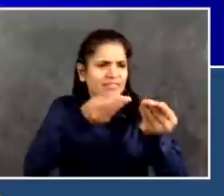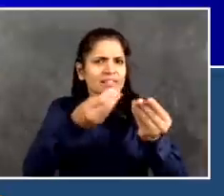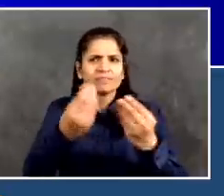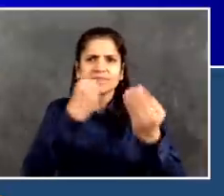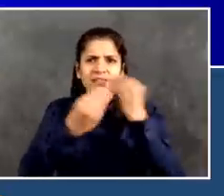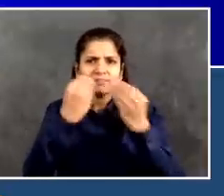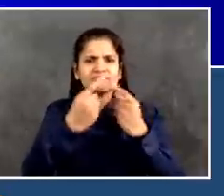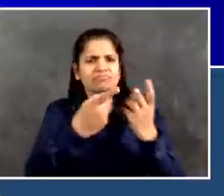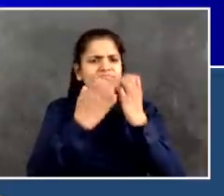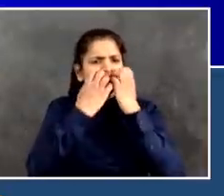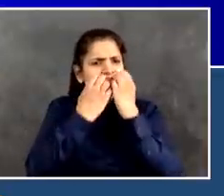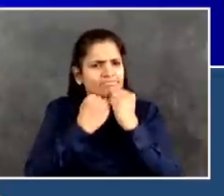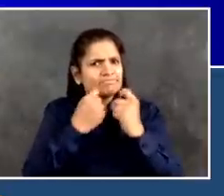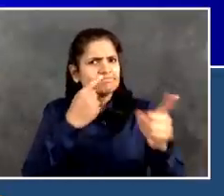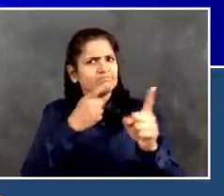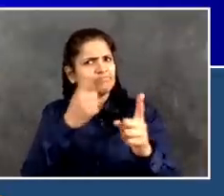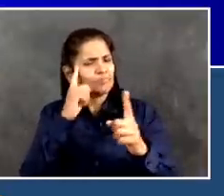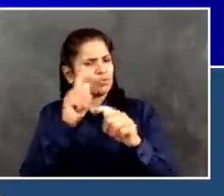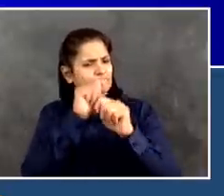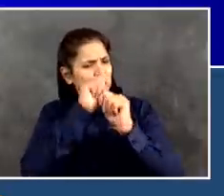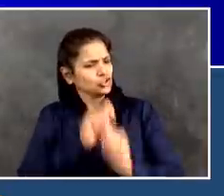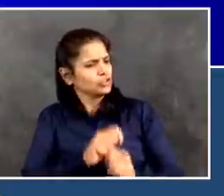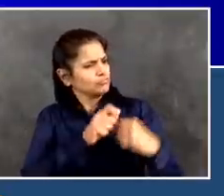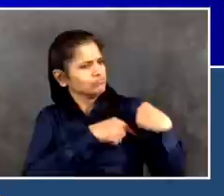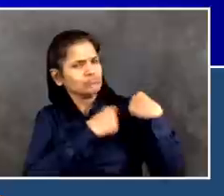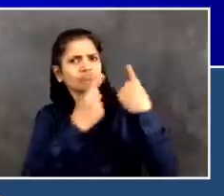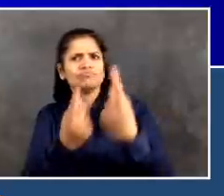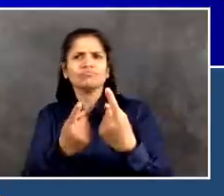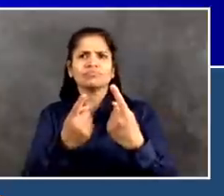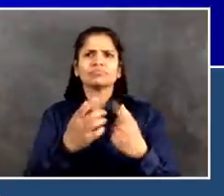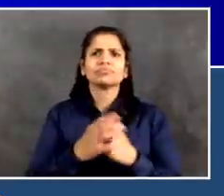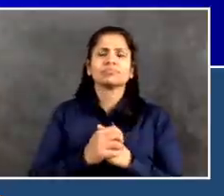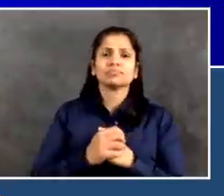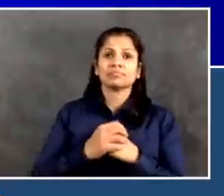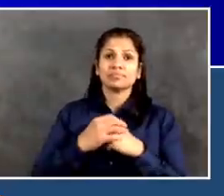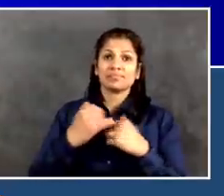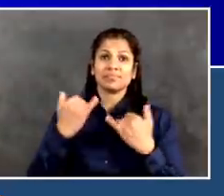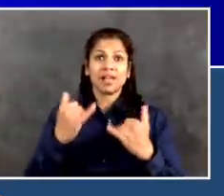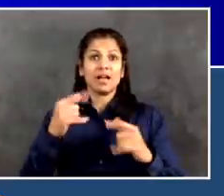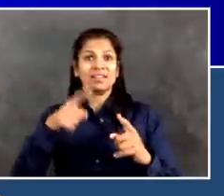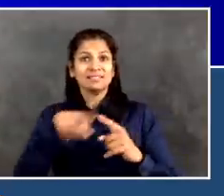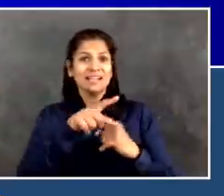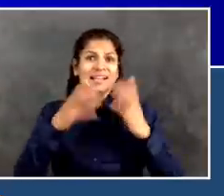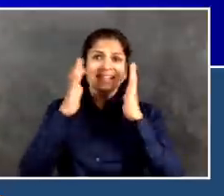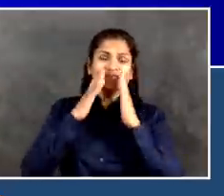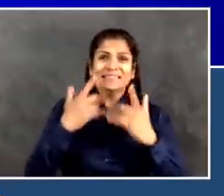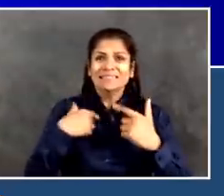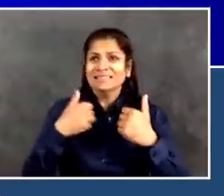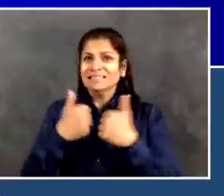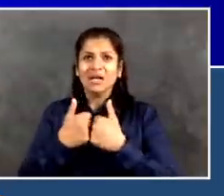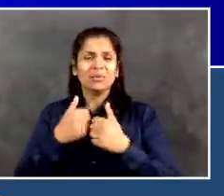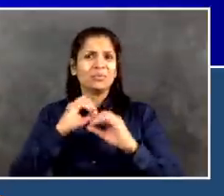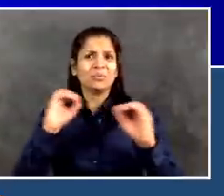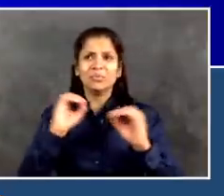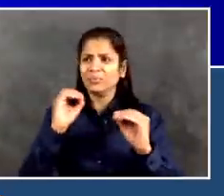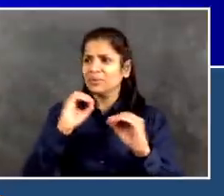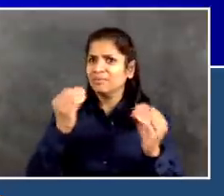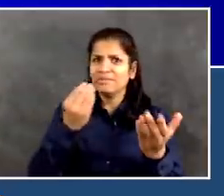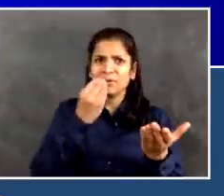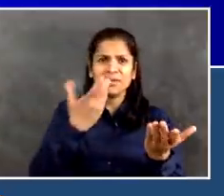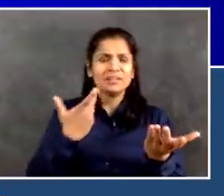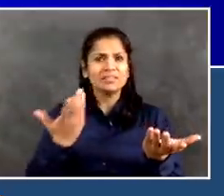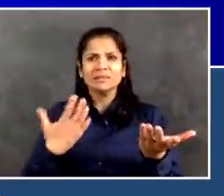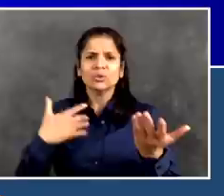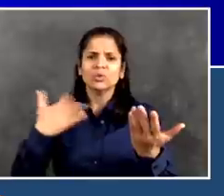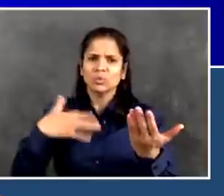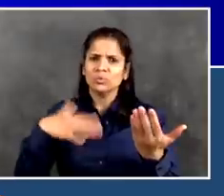need. And that is now harder than ever. Obviously, people can't go to their mosques. In